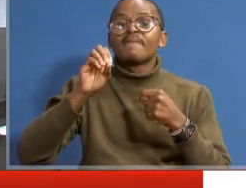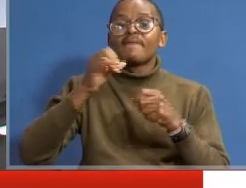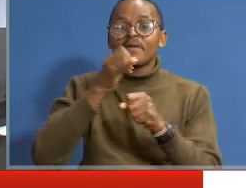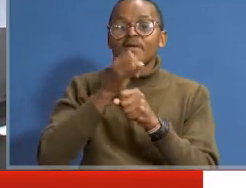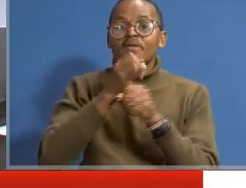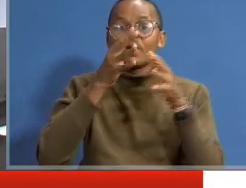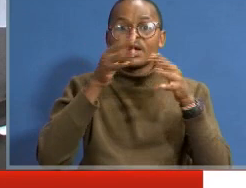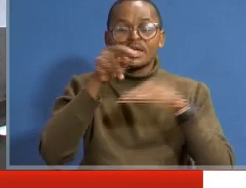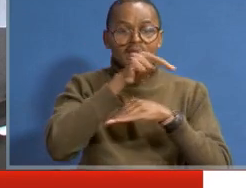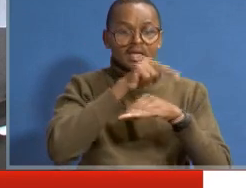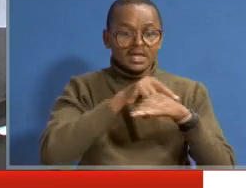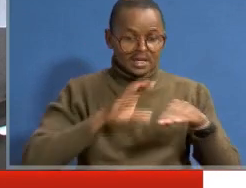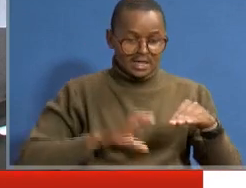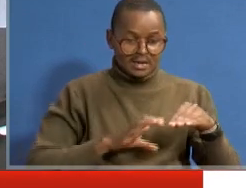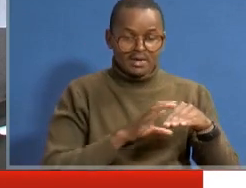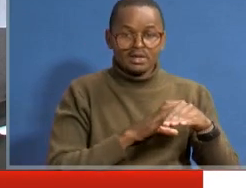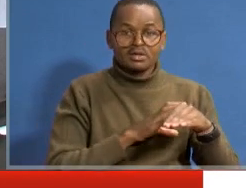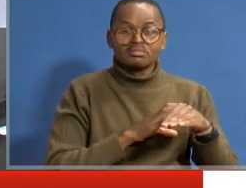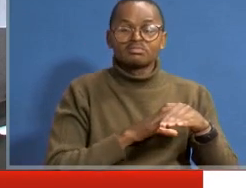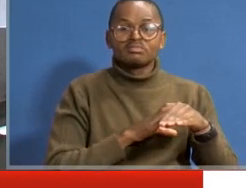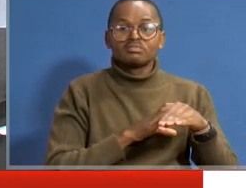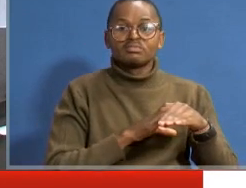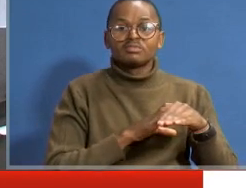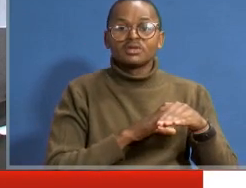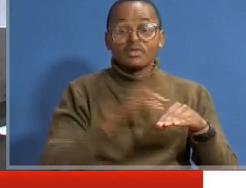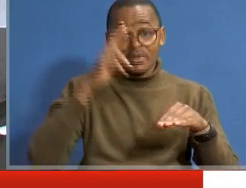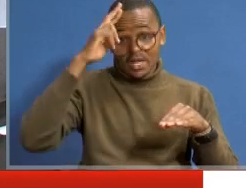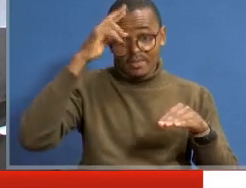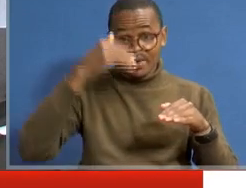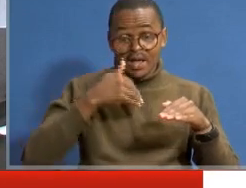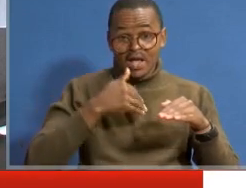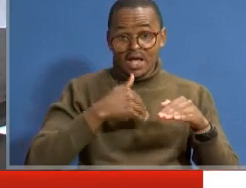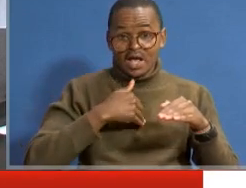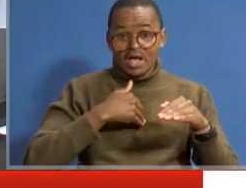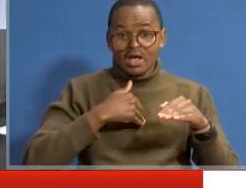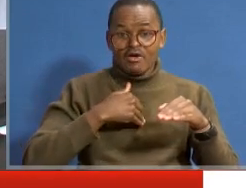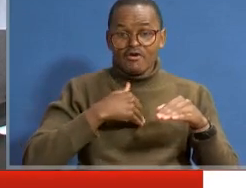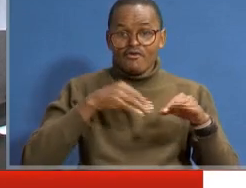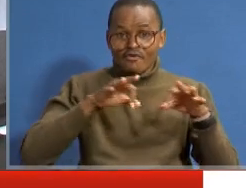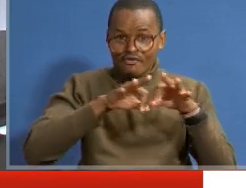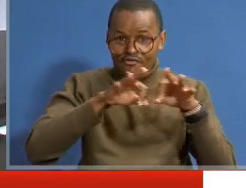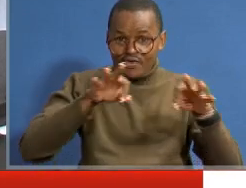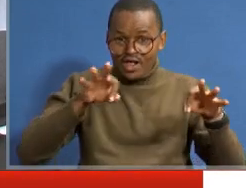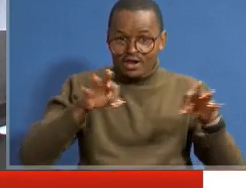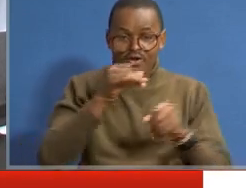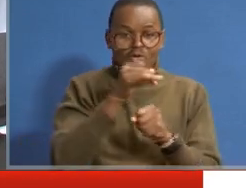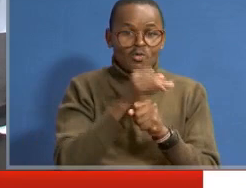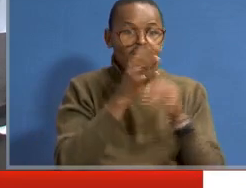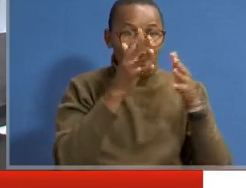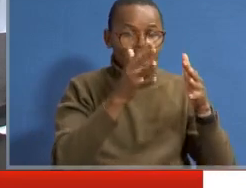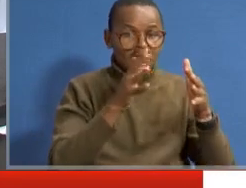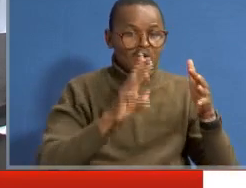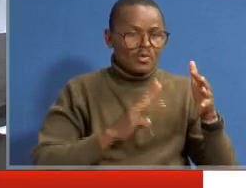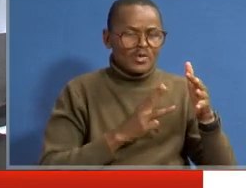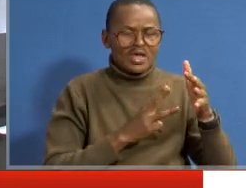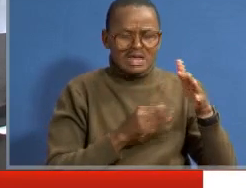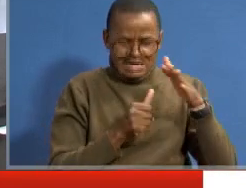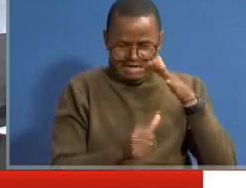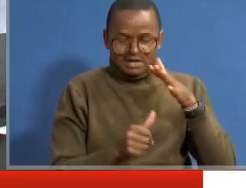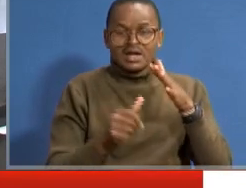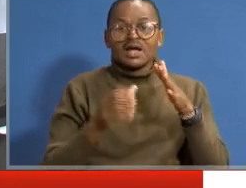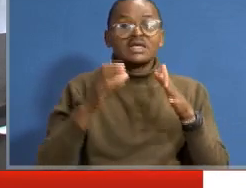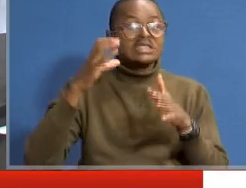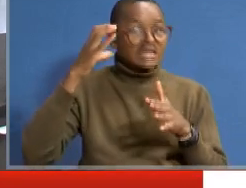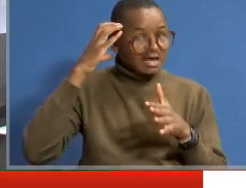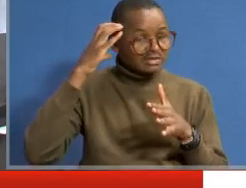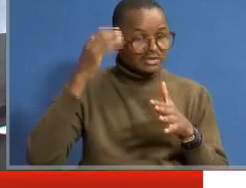workers in the National Council for Persons with Disability, remember we have even field workers who are there. So we understaff some of these